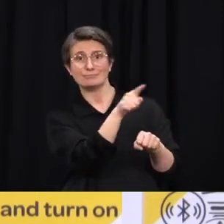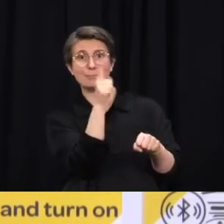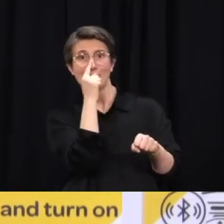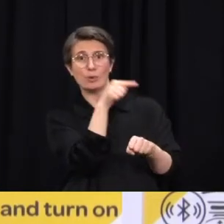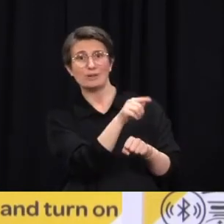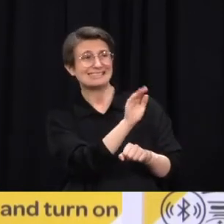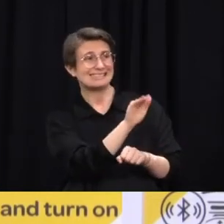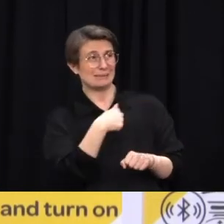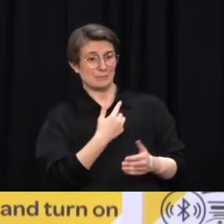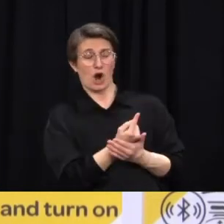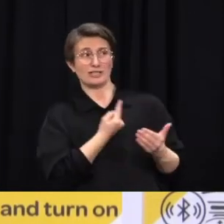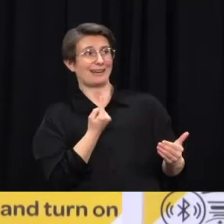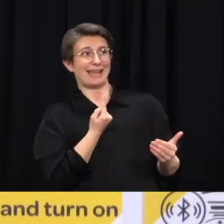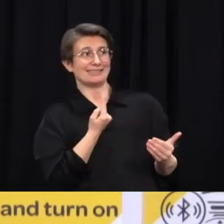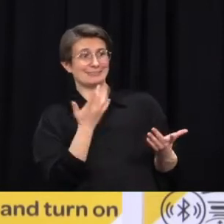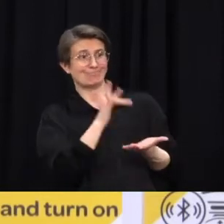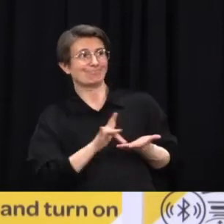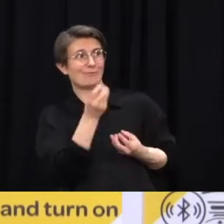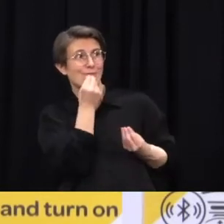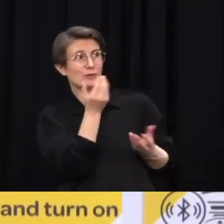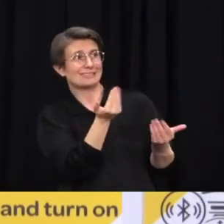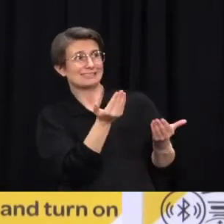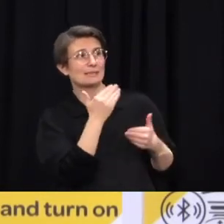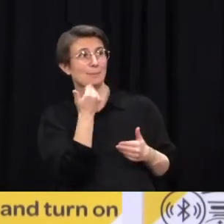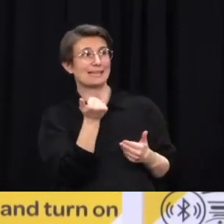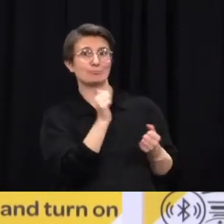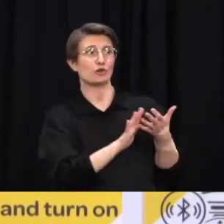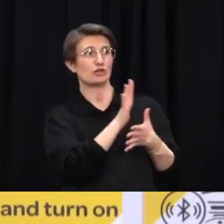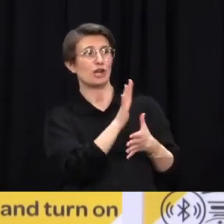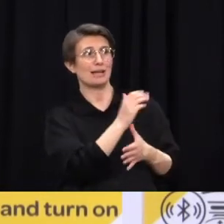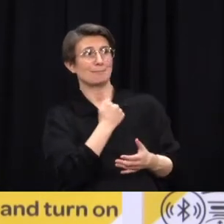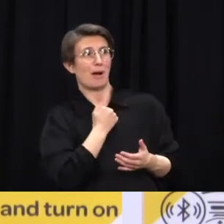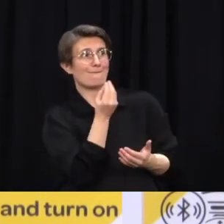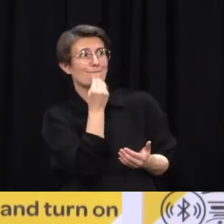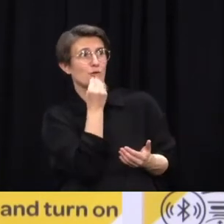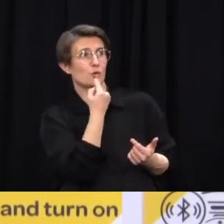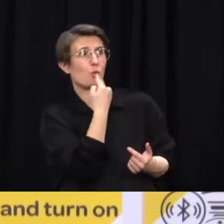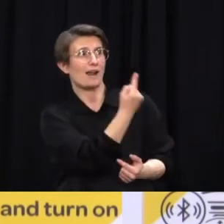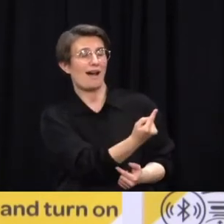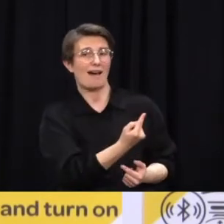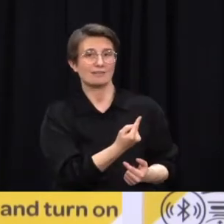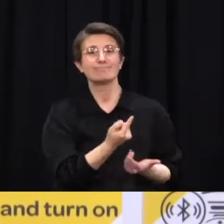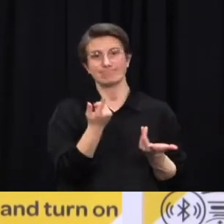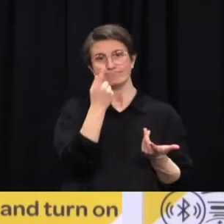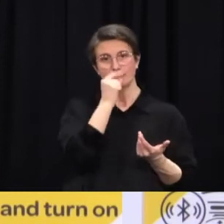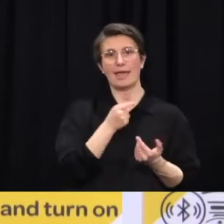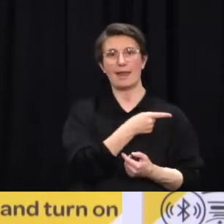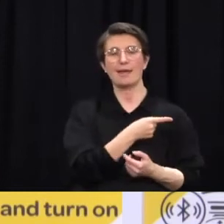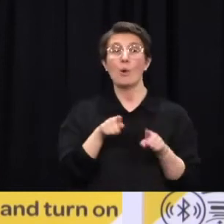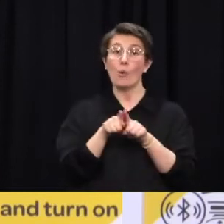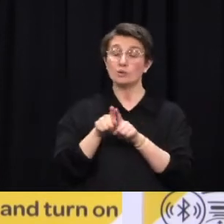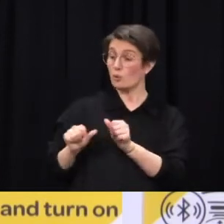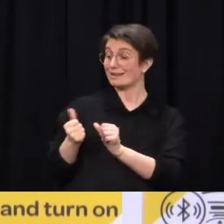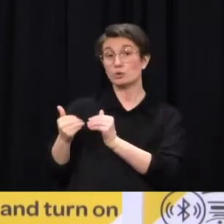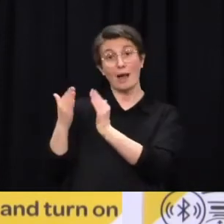Again, this is a situation where neighbours can help. They can do grocery shopping for their neighbours and contactless deliver them to their